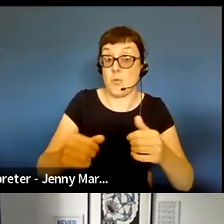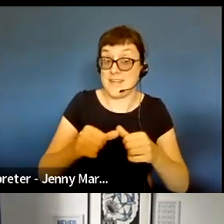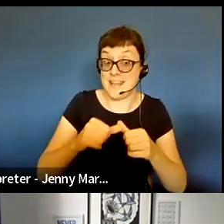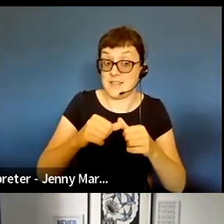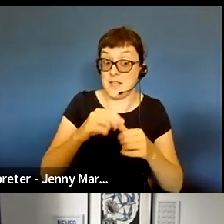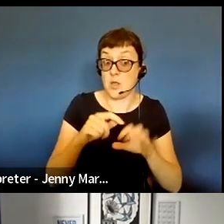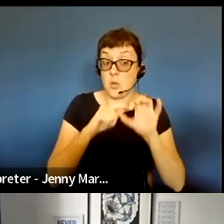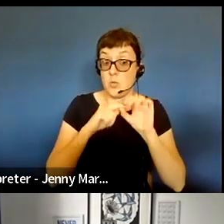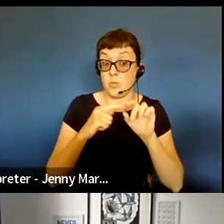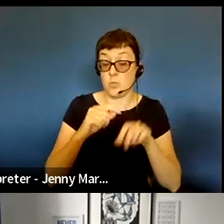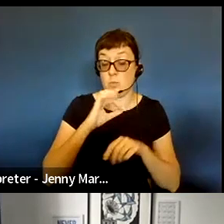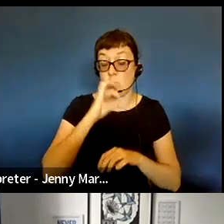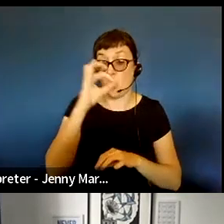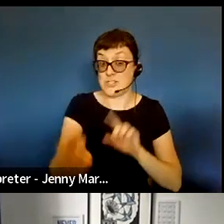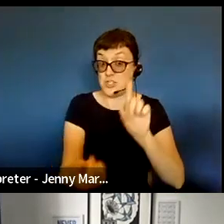&A?